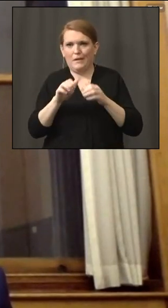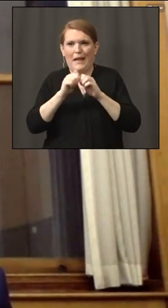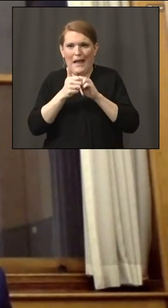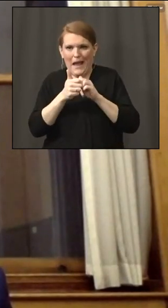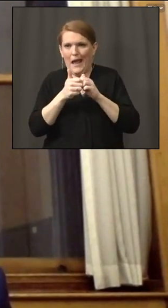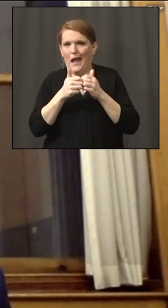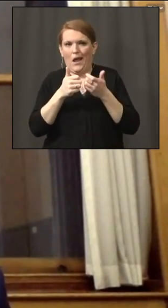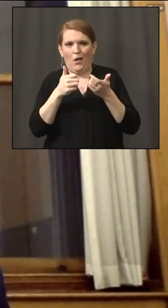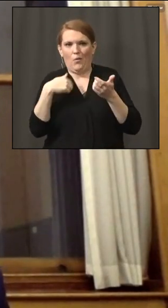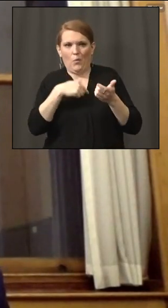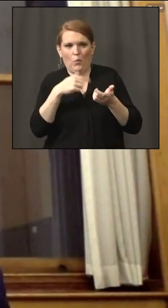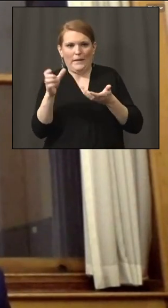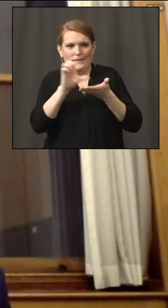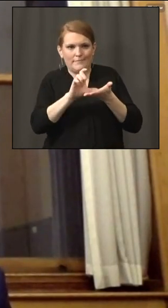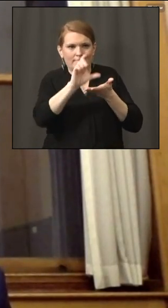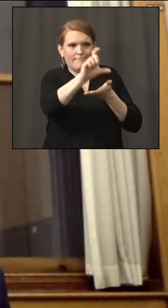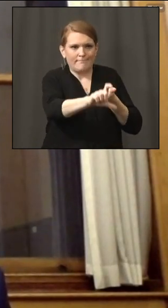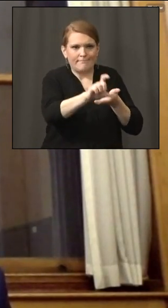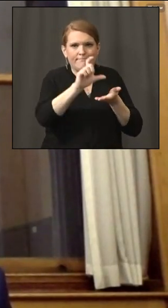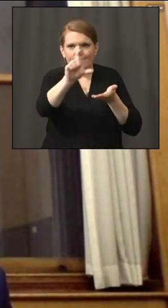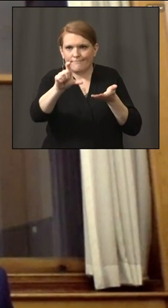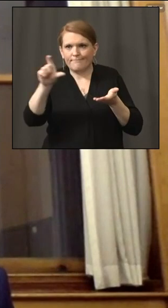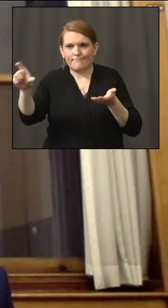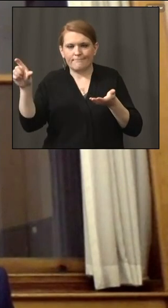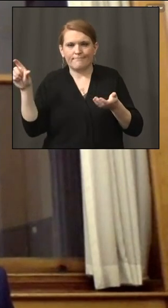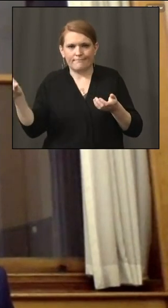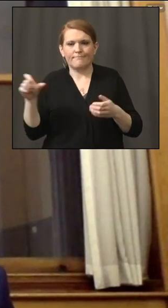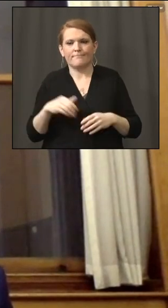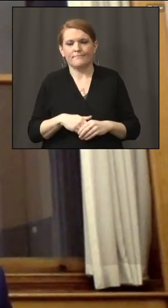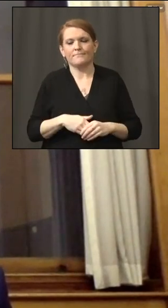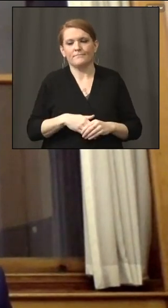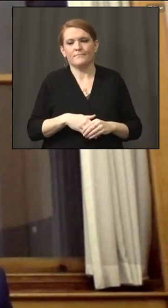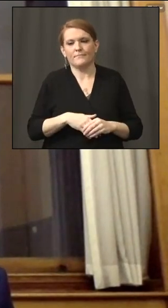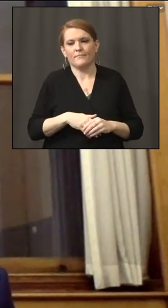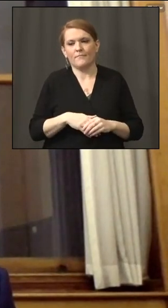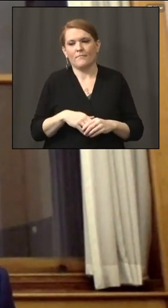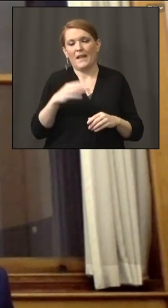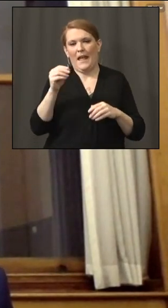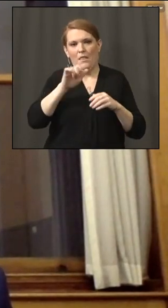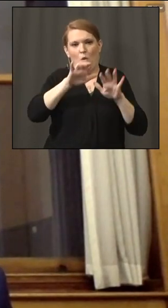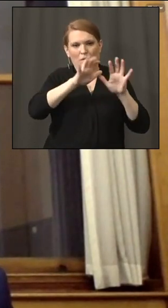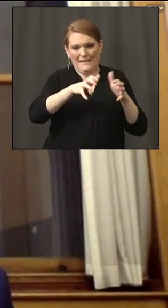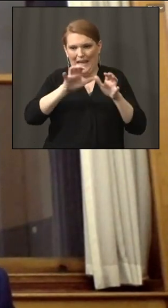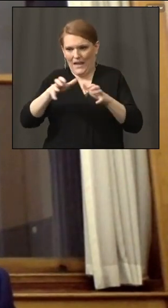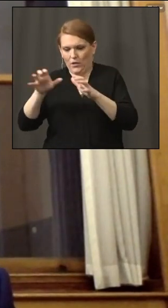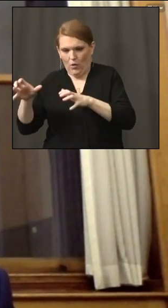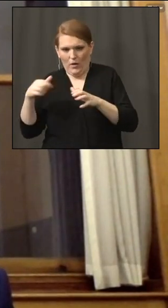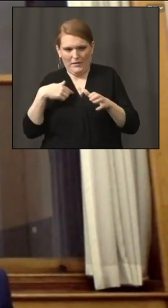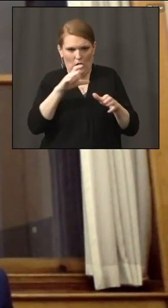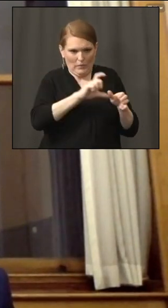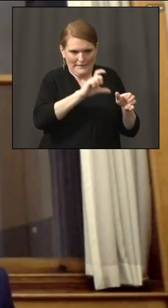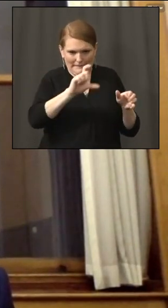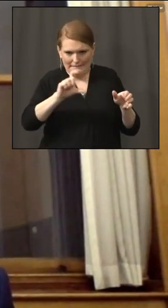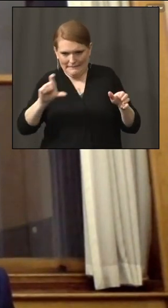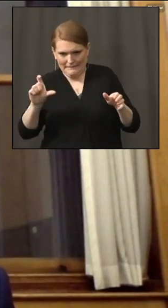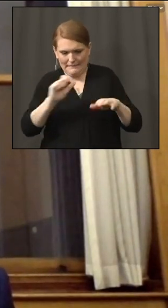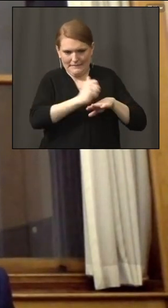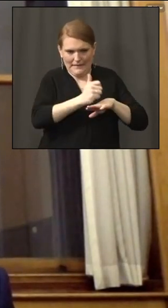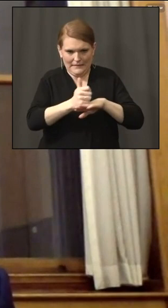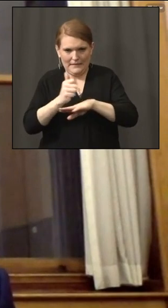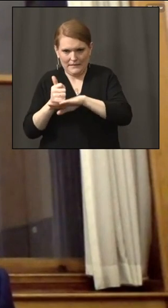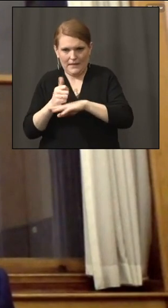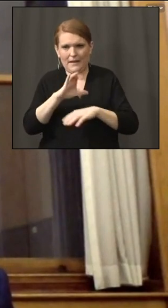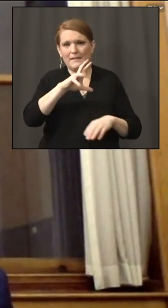when we activate those tiers that I mentioned in our answer to a prior question. So we have to set aside those doses. CVS and Walgreens have very